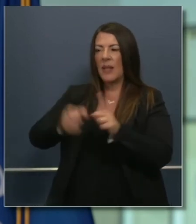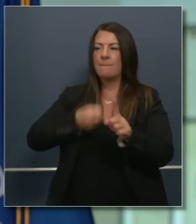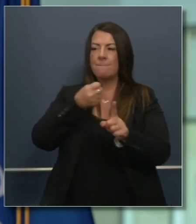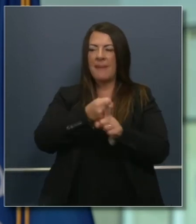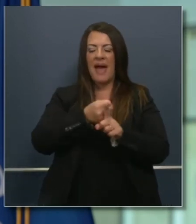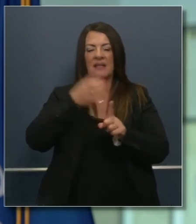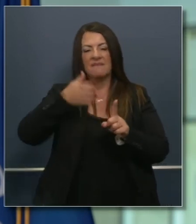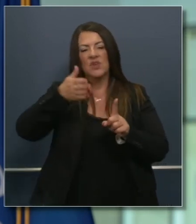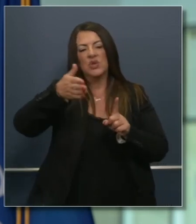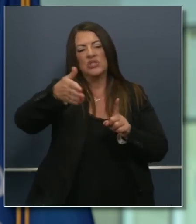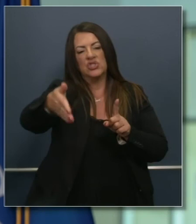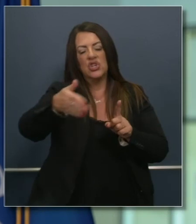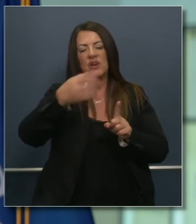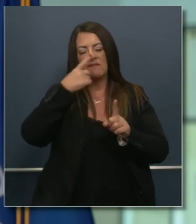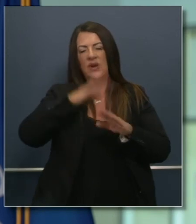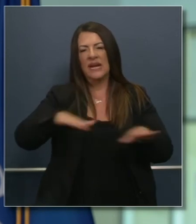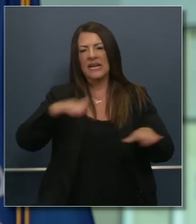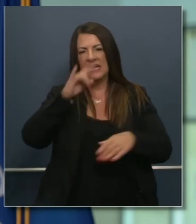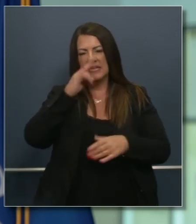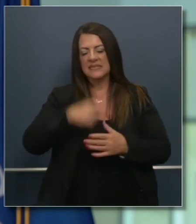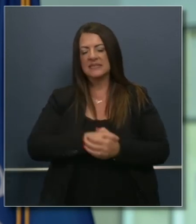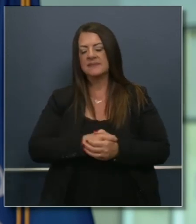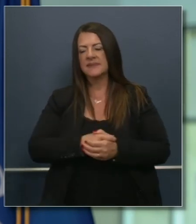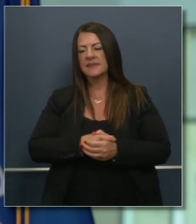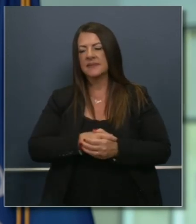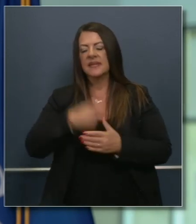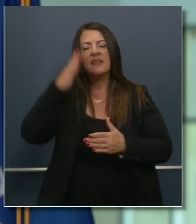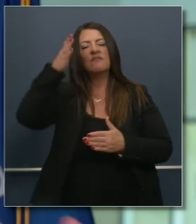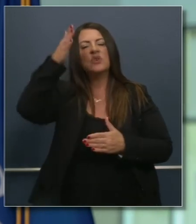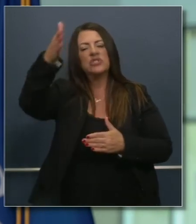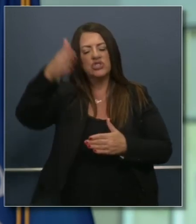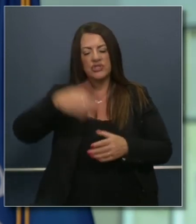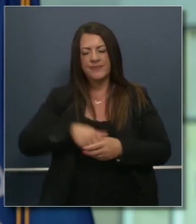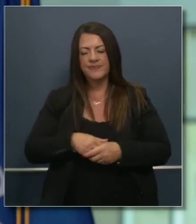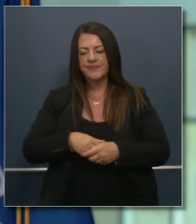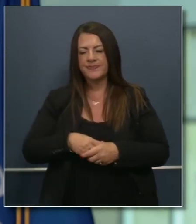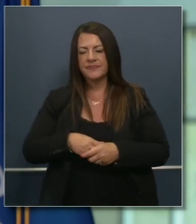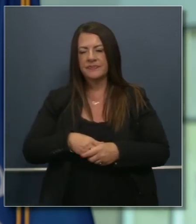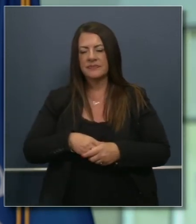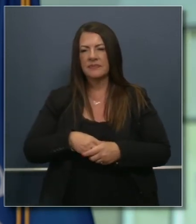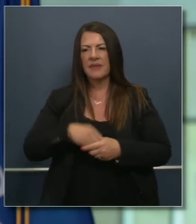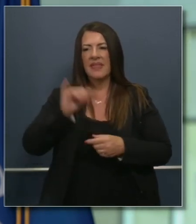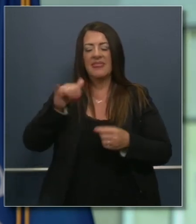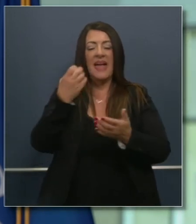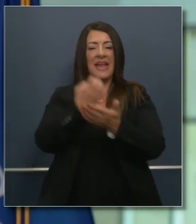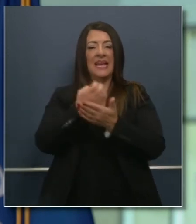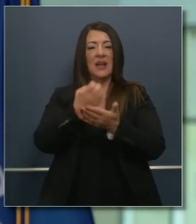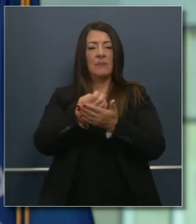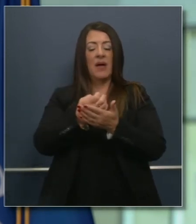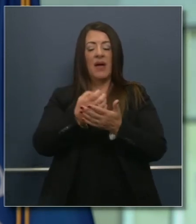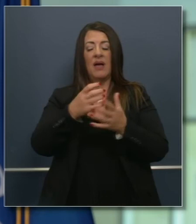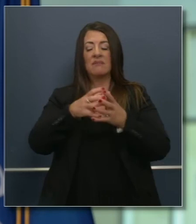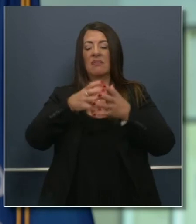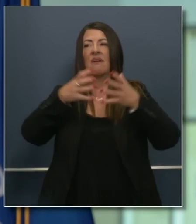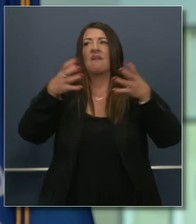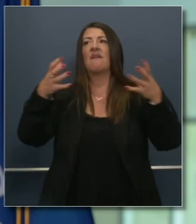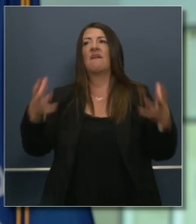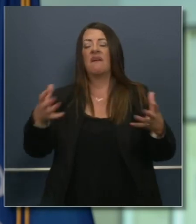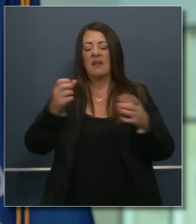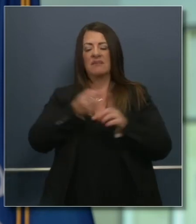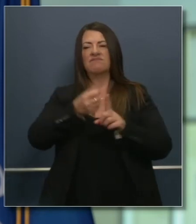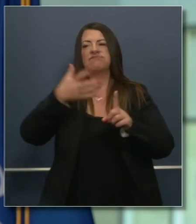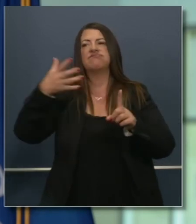and grandkids. You saw that demonstrably so in one of the most robust economic expansion periods in American history, one